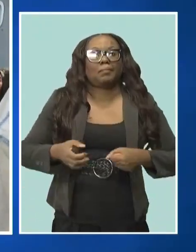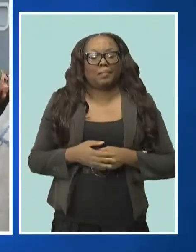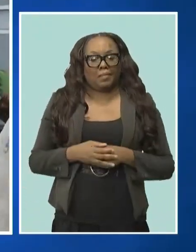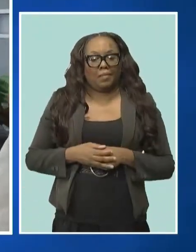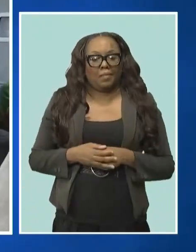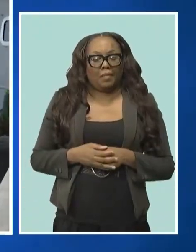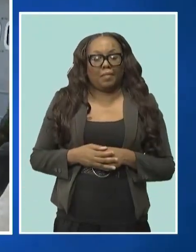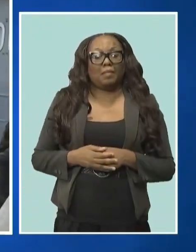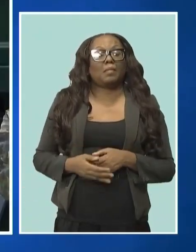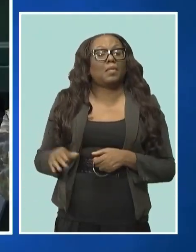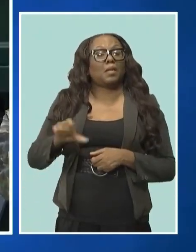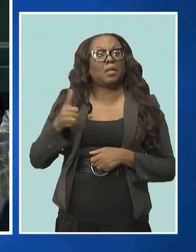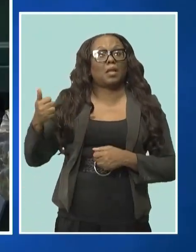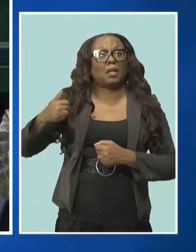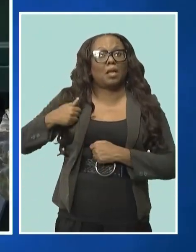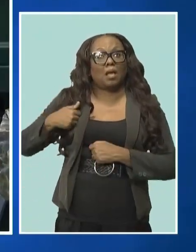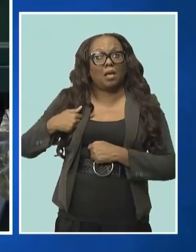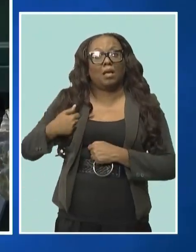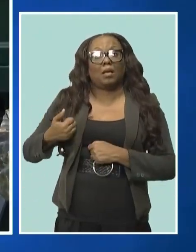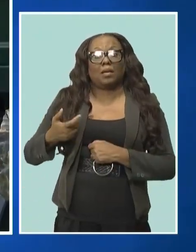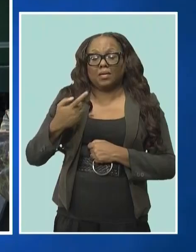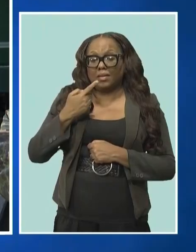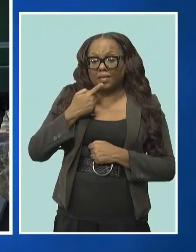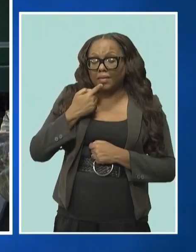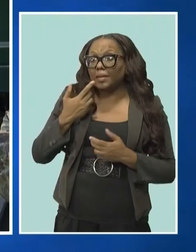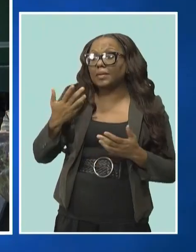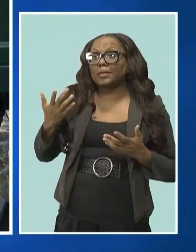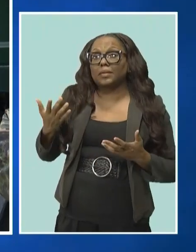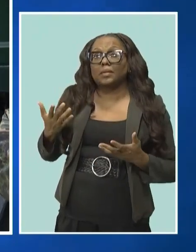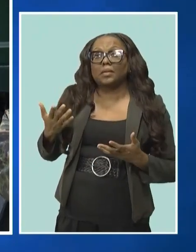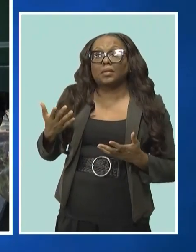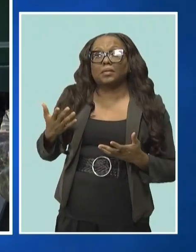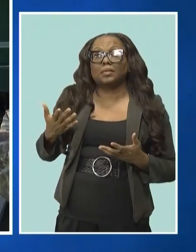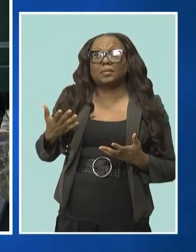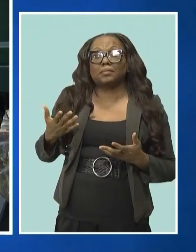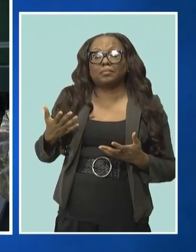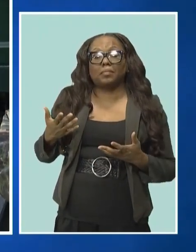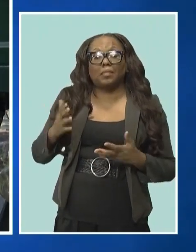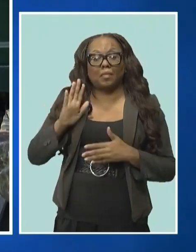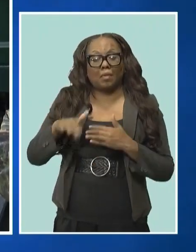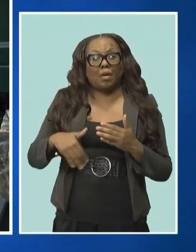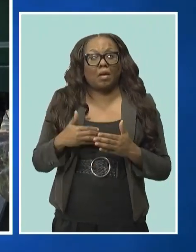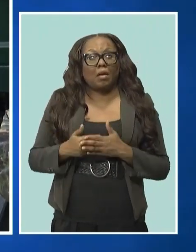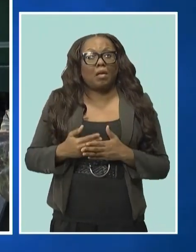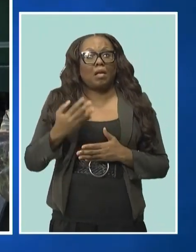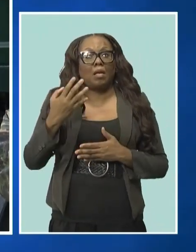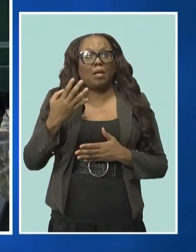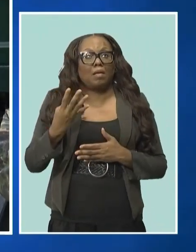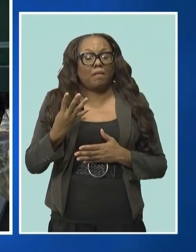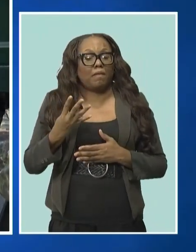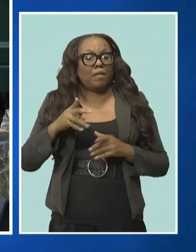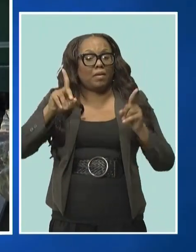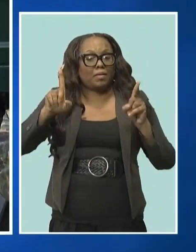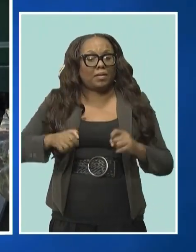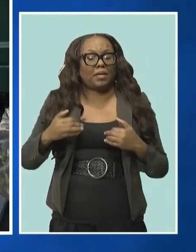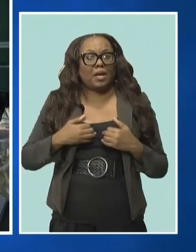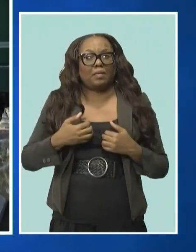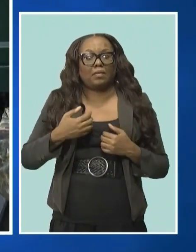regimental sergeant major warned officer class 1 Colin Marshall said the four tests have tight timelines.